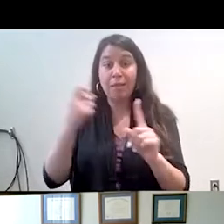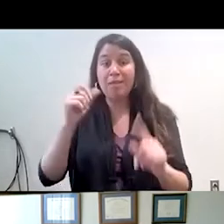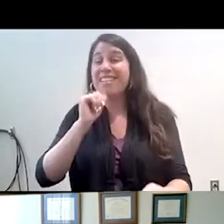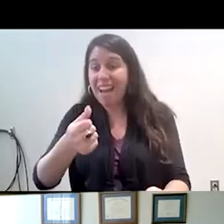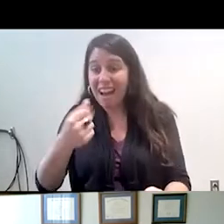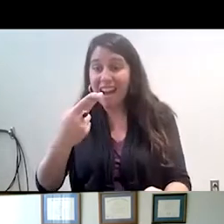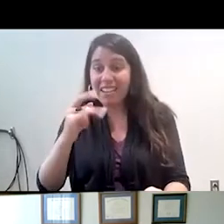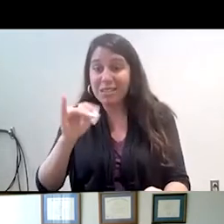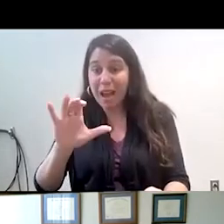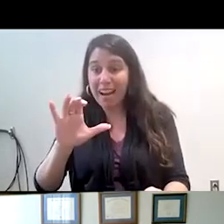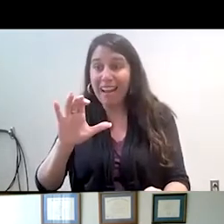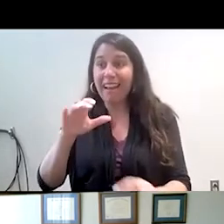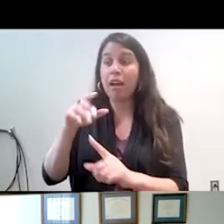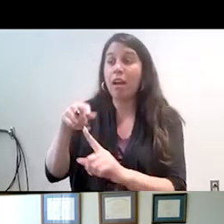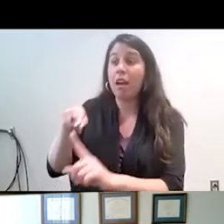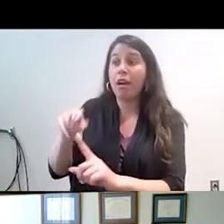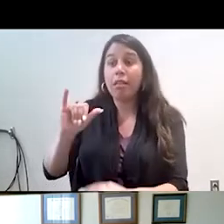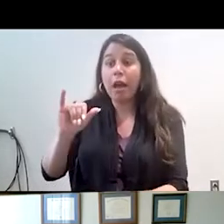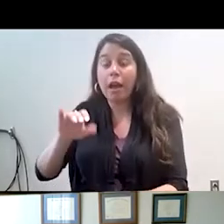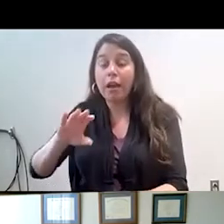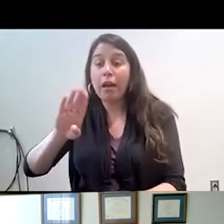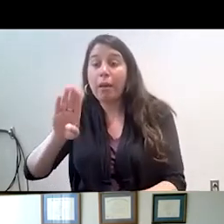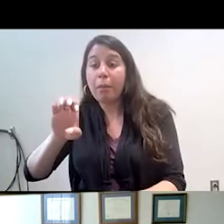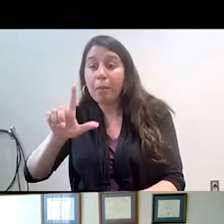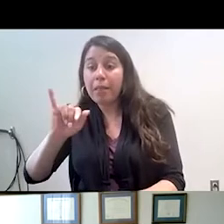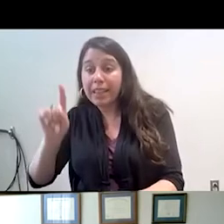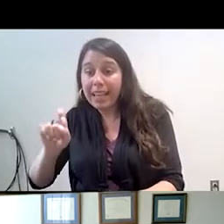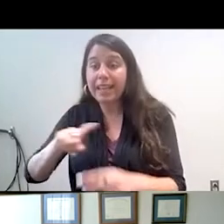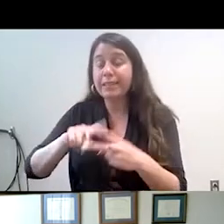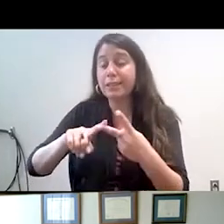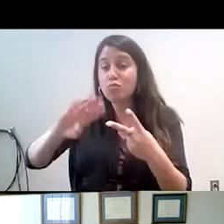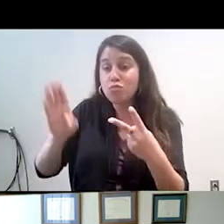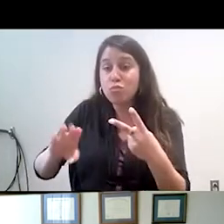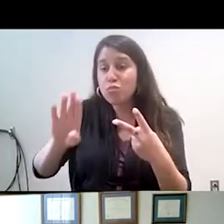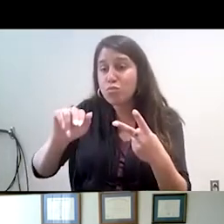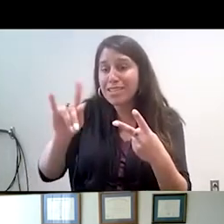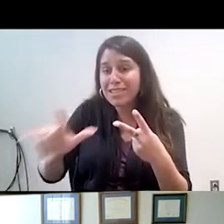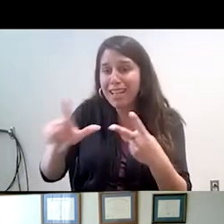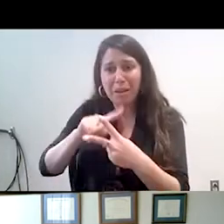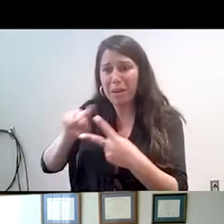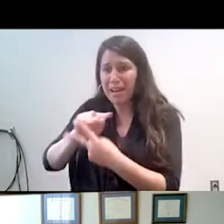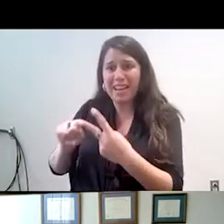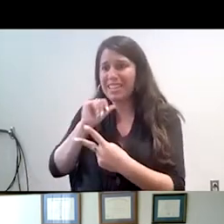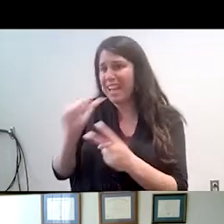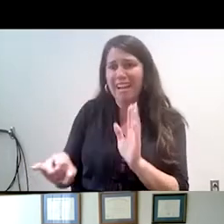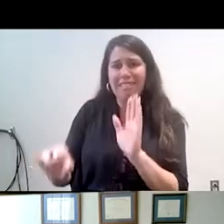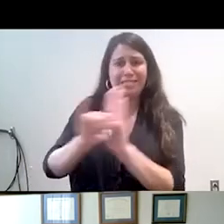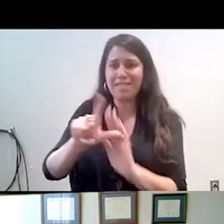Belize or Brazil. But most of these individuals do not identify as Latinos.